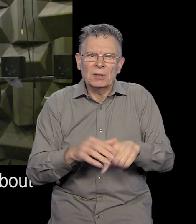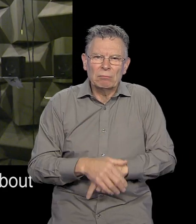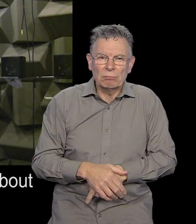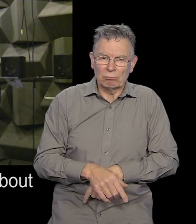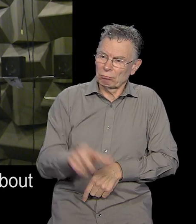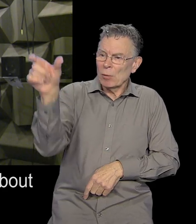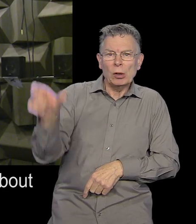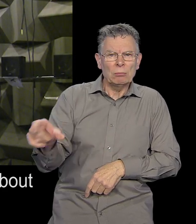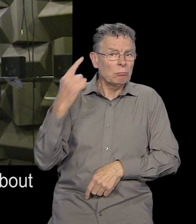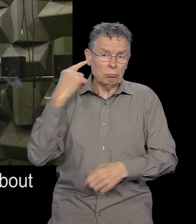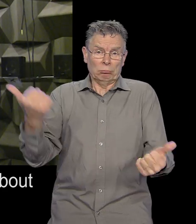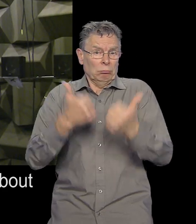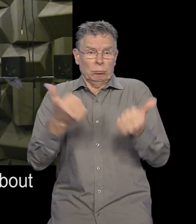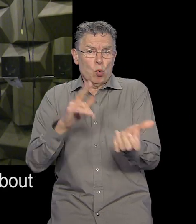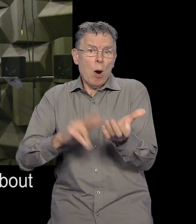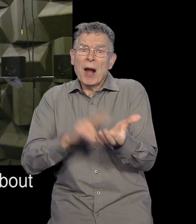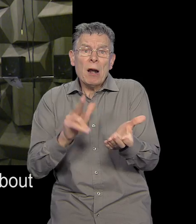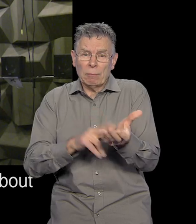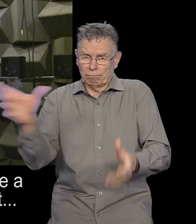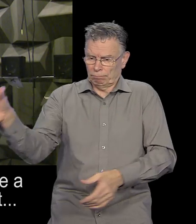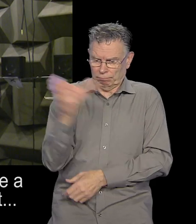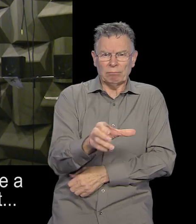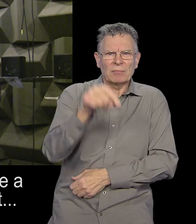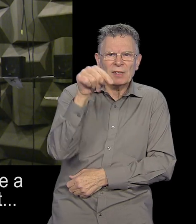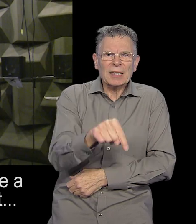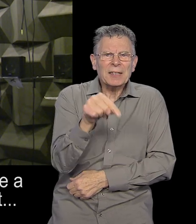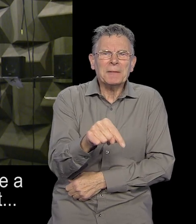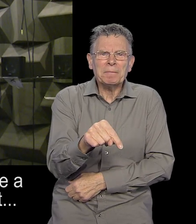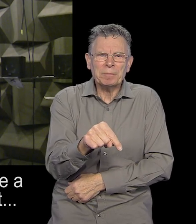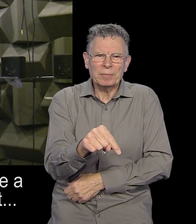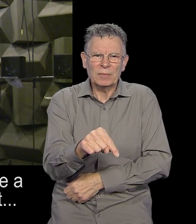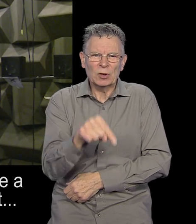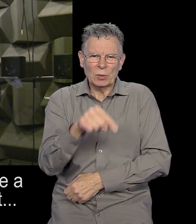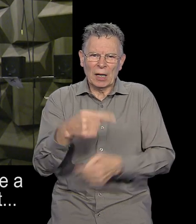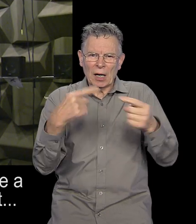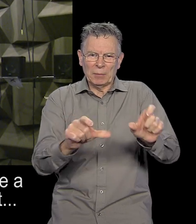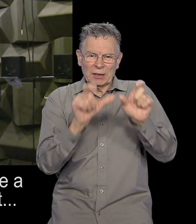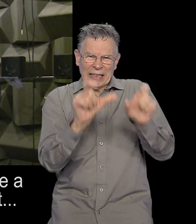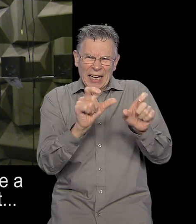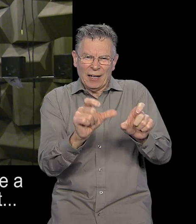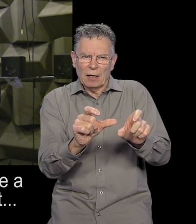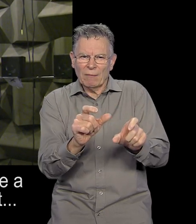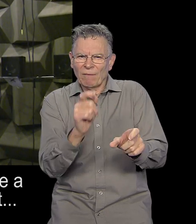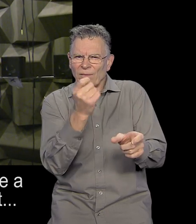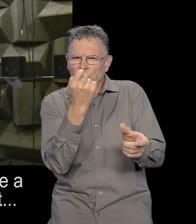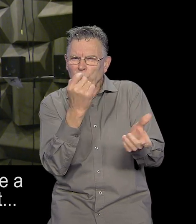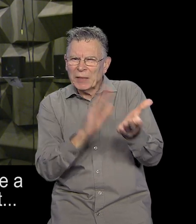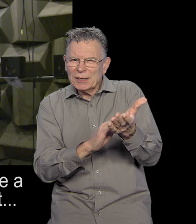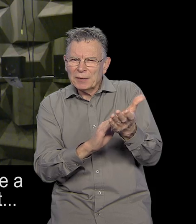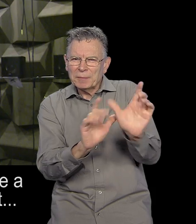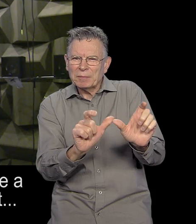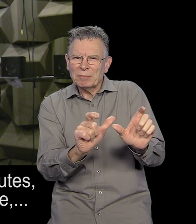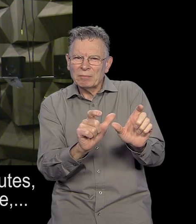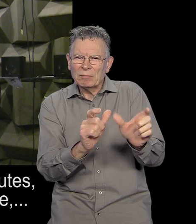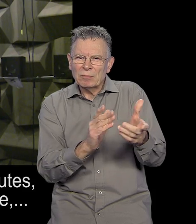sound. So, it's about as silent as you can get. And actually, in this room here, even if you take normal persons in